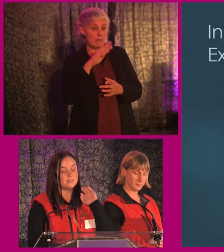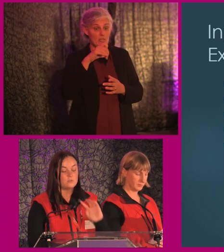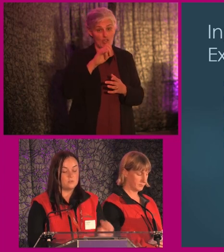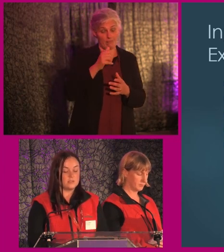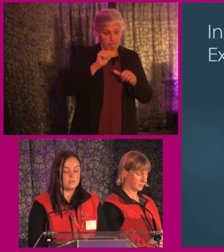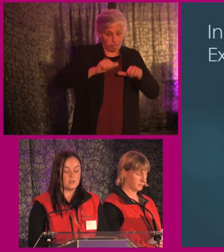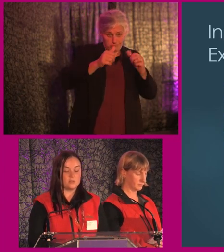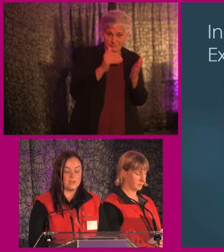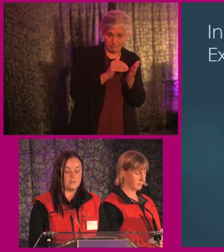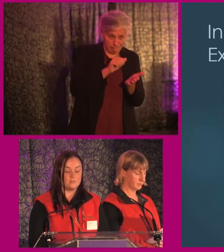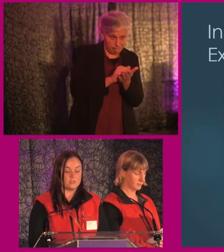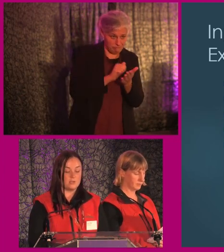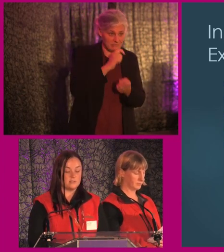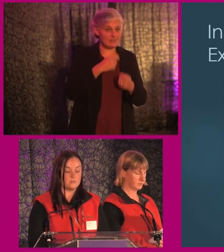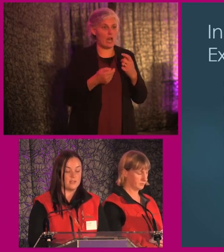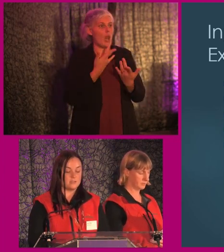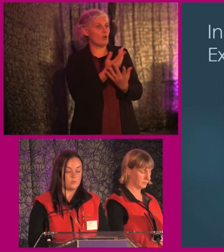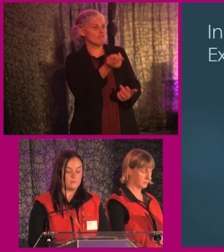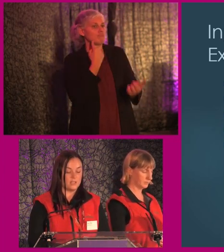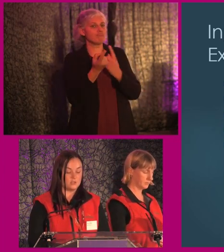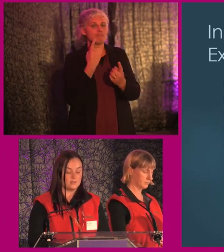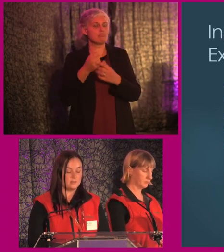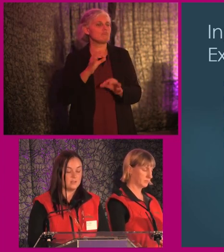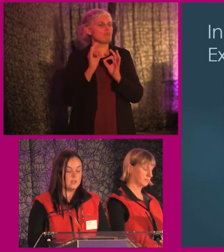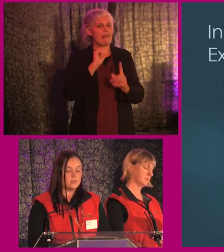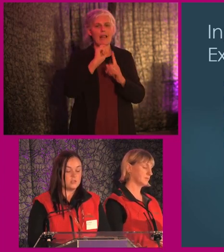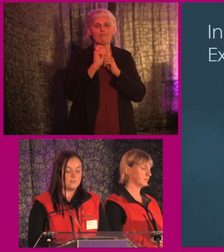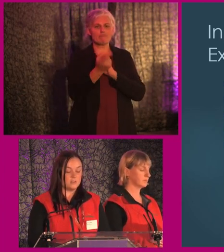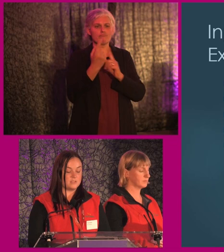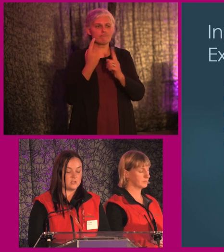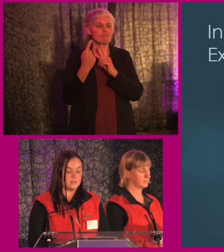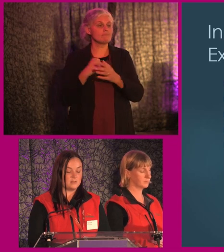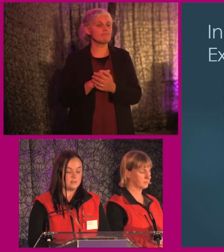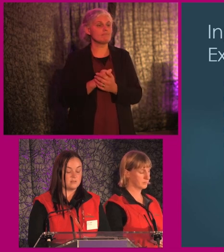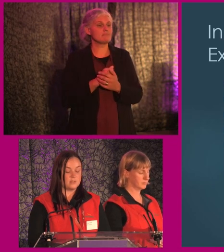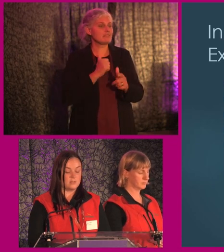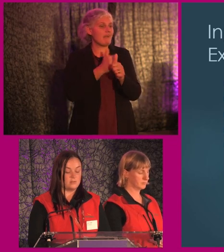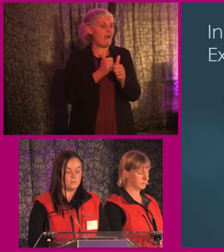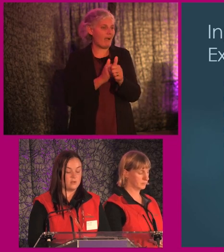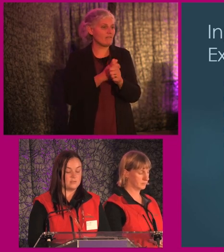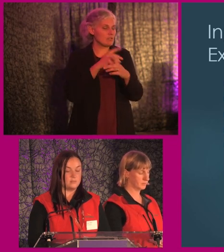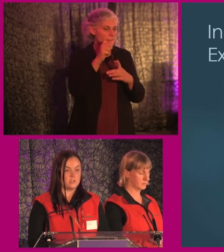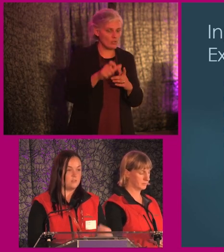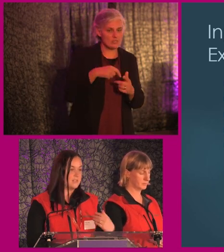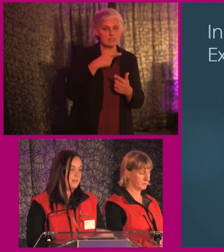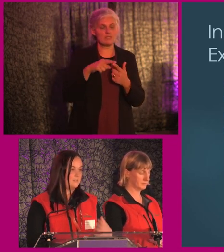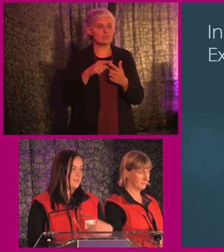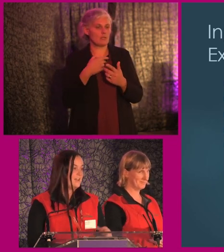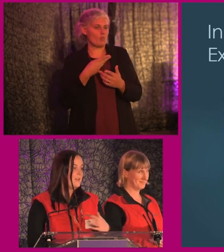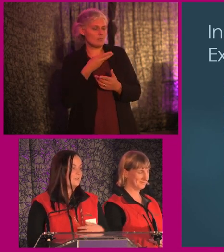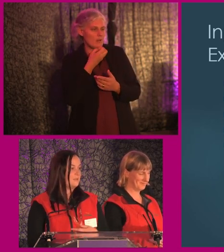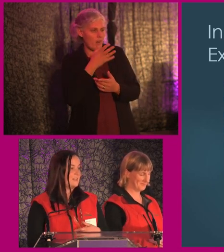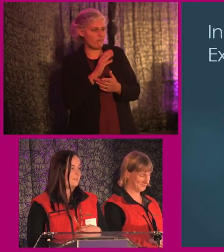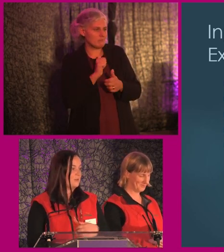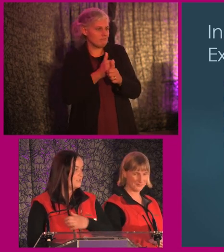advertised the roles and got a great level of response with excellent qualifications. She offered the positions, sourced the uniforms, which you can tell are lovely,